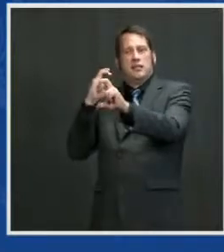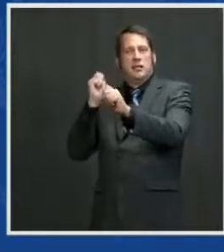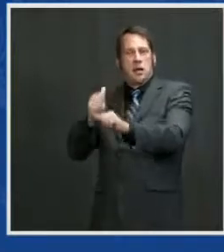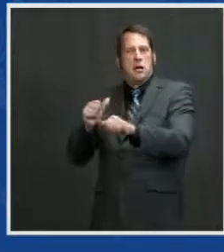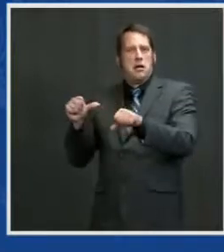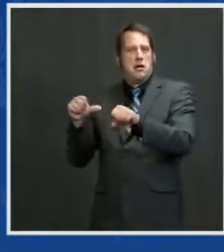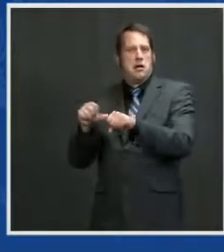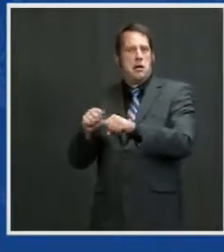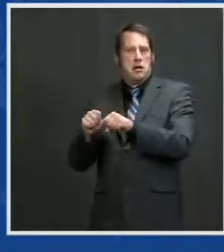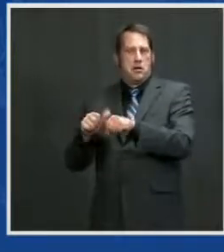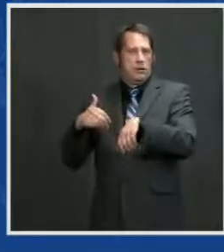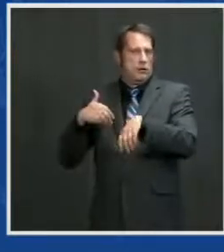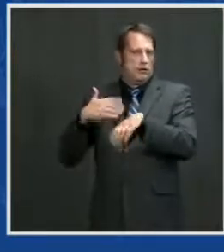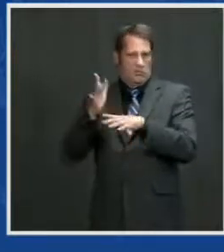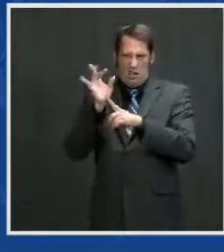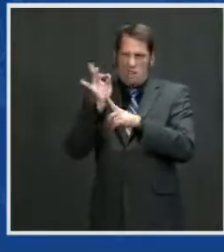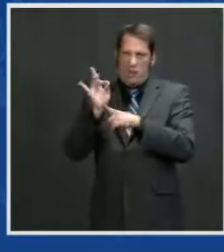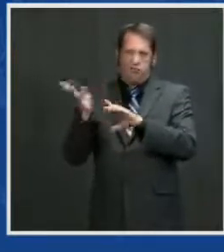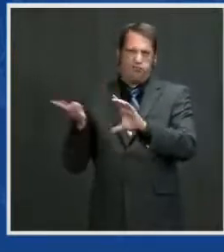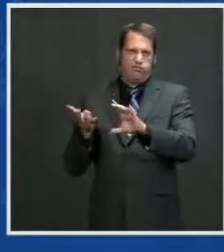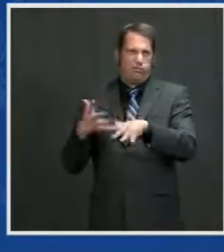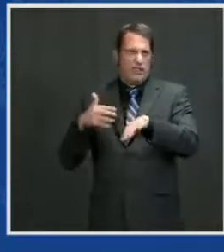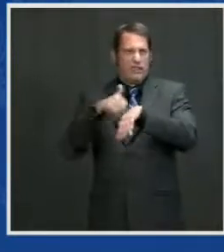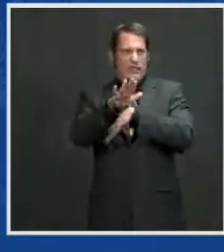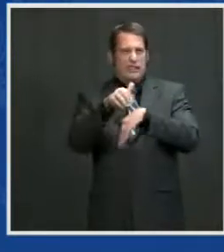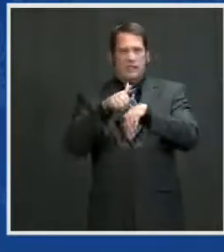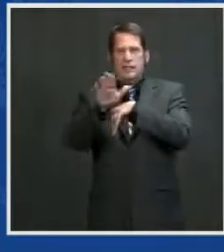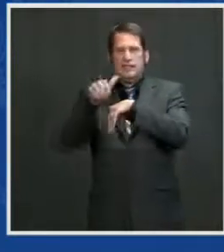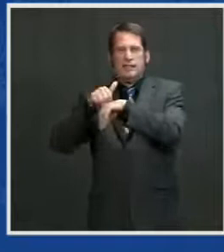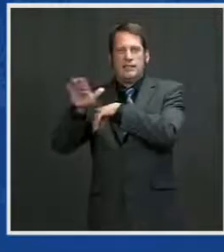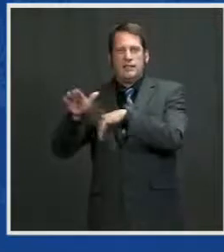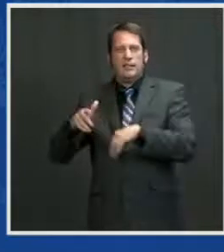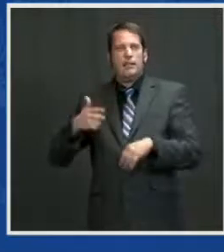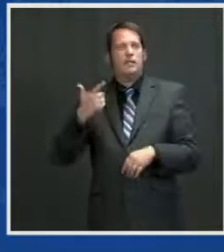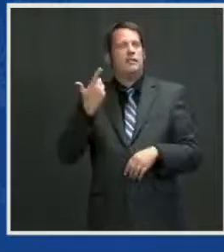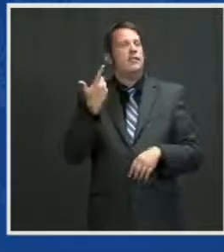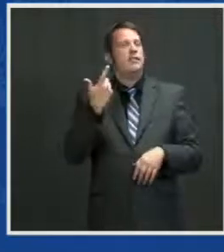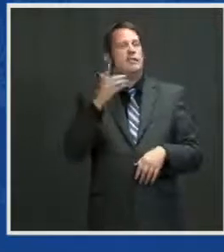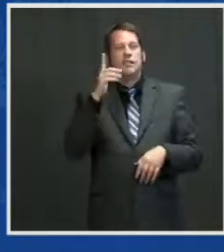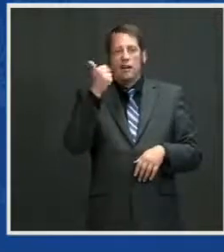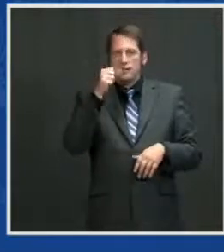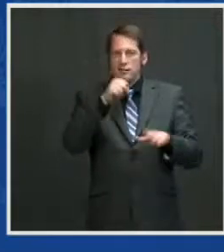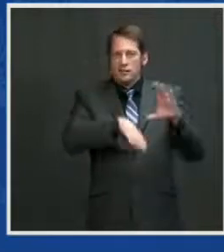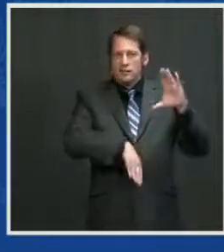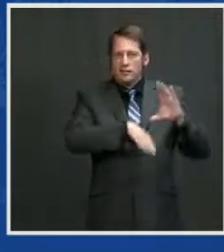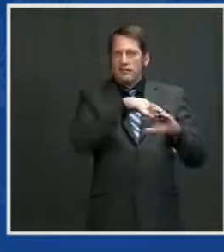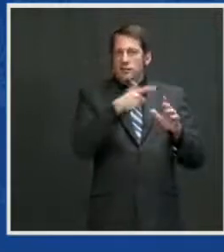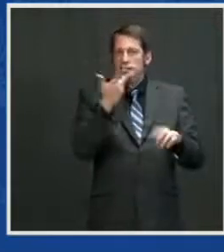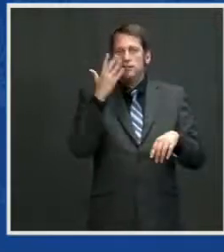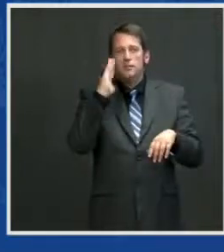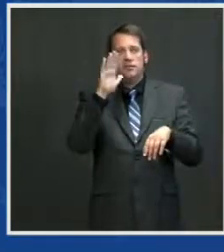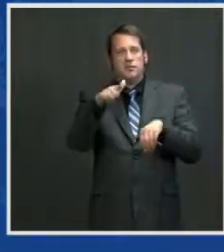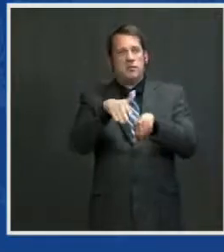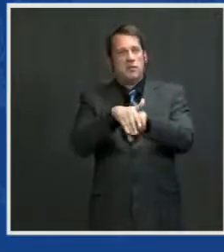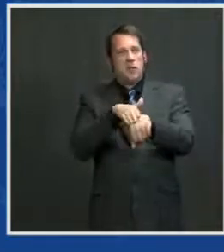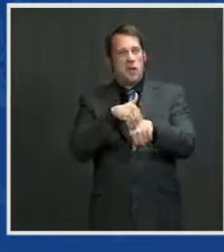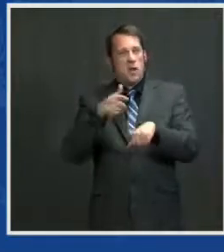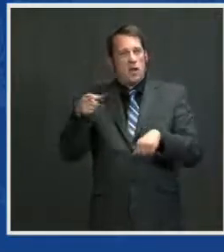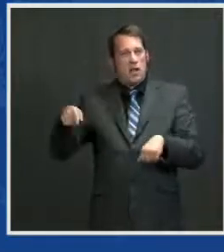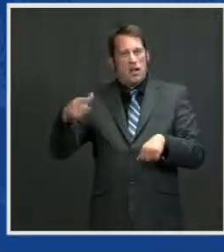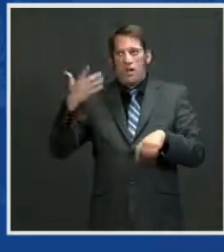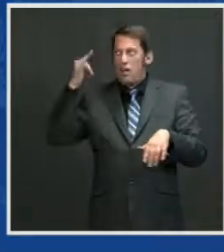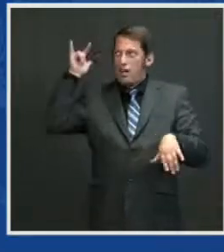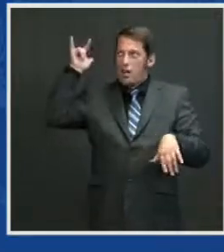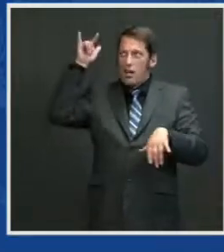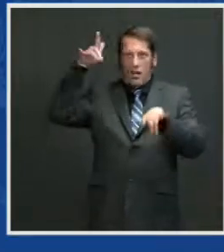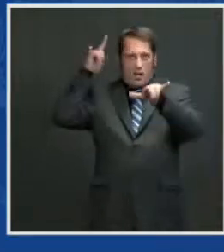civilian gas pump can pump in 24 hours. And you do it in midair. And it's all a normal day for this